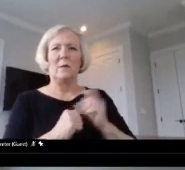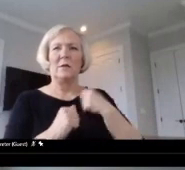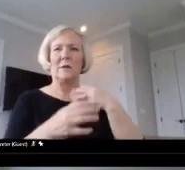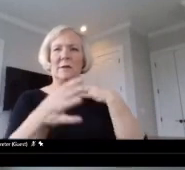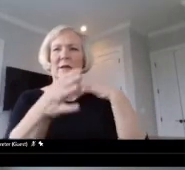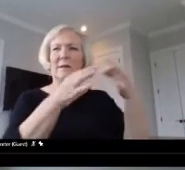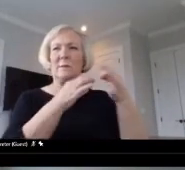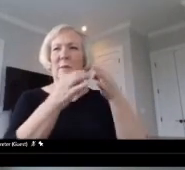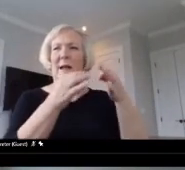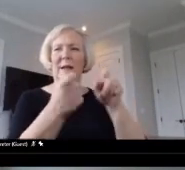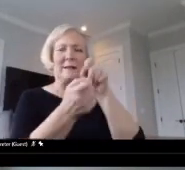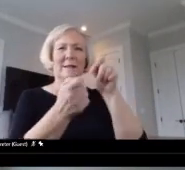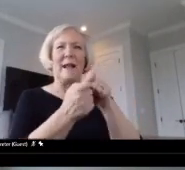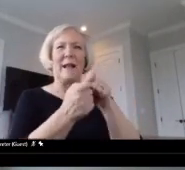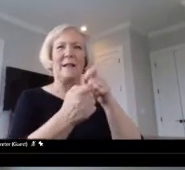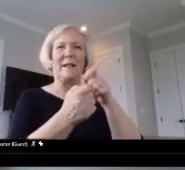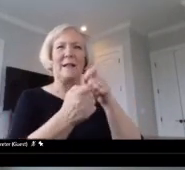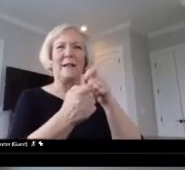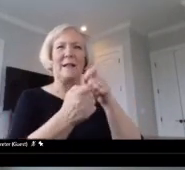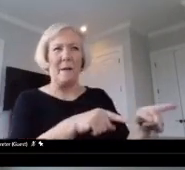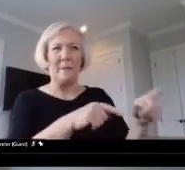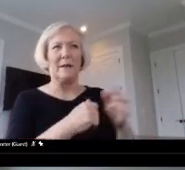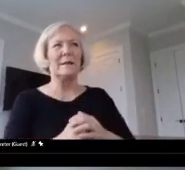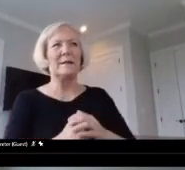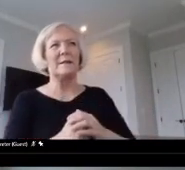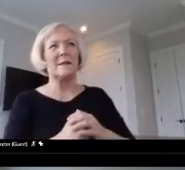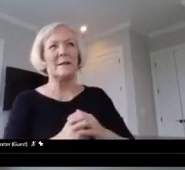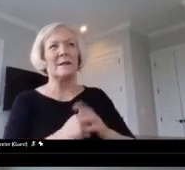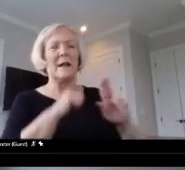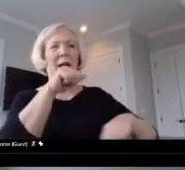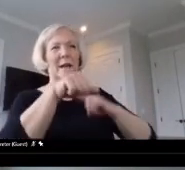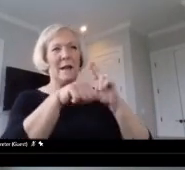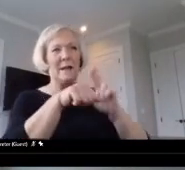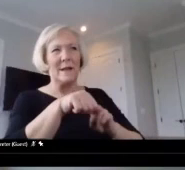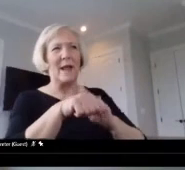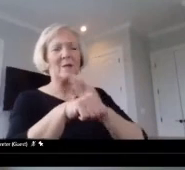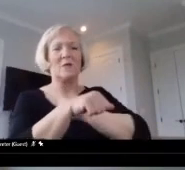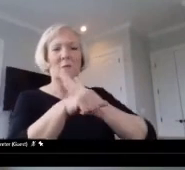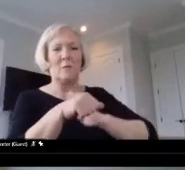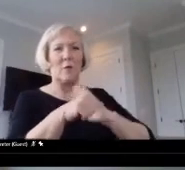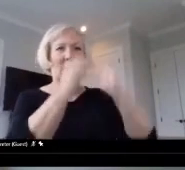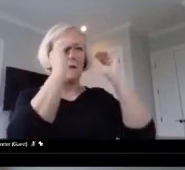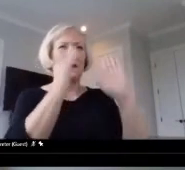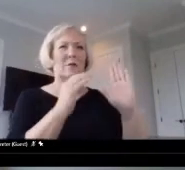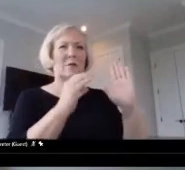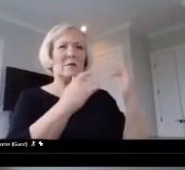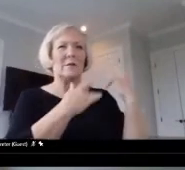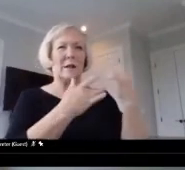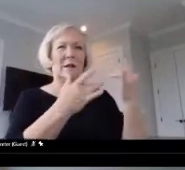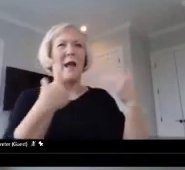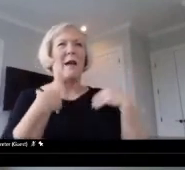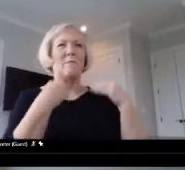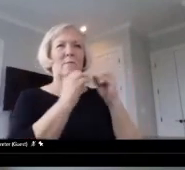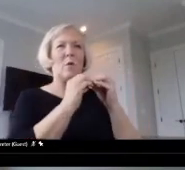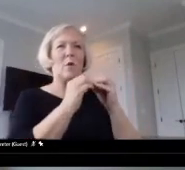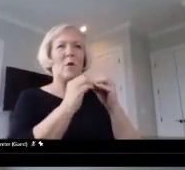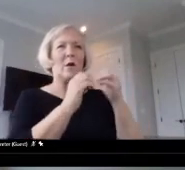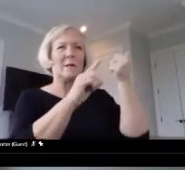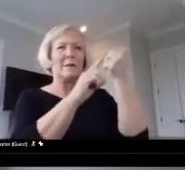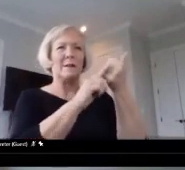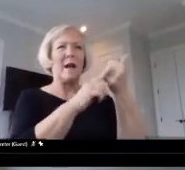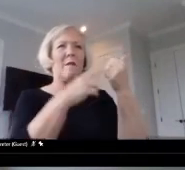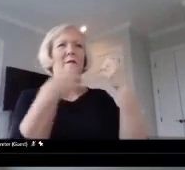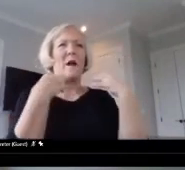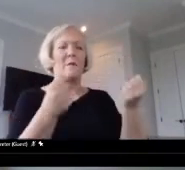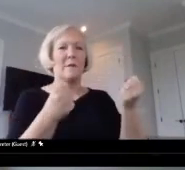exactly what happens to National Board teachers tend to have more self-confidence. They understand